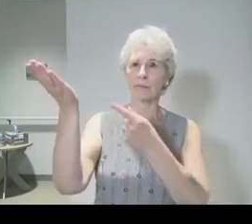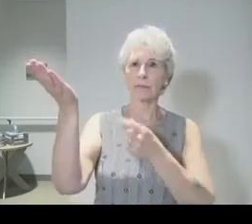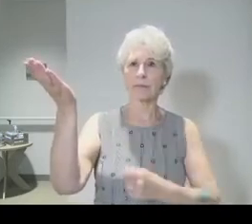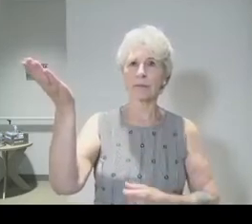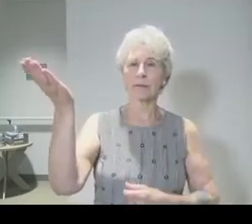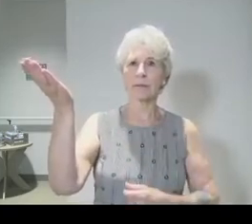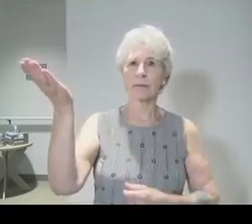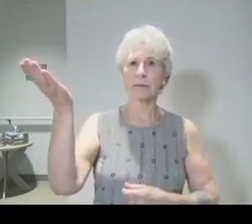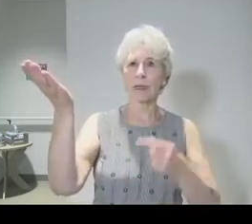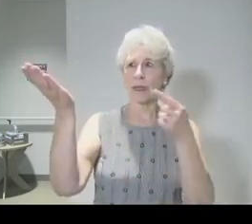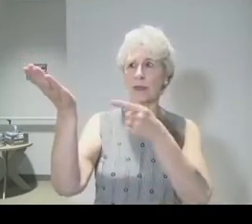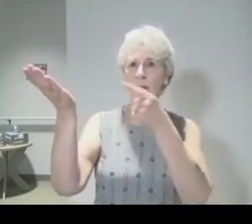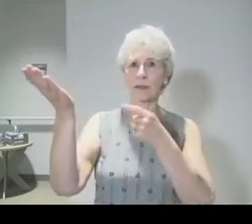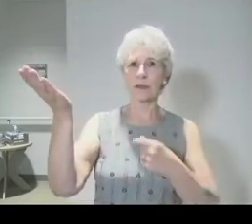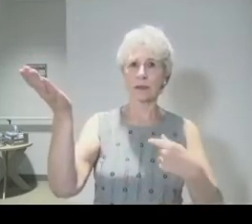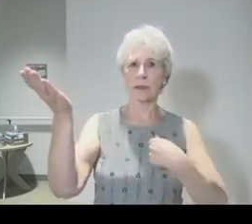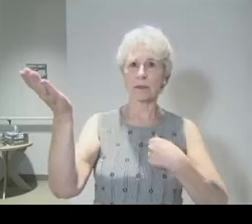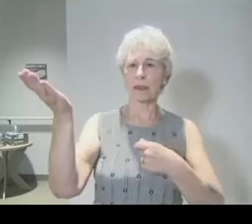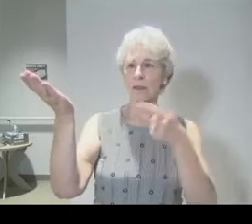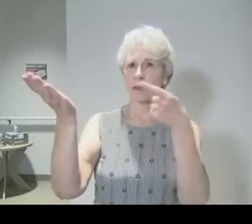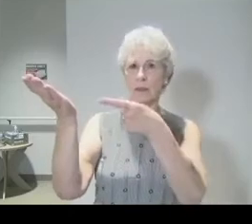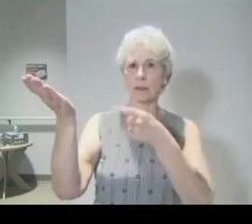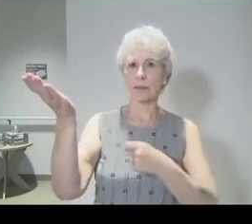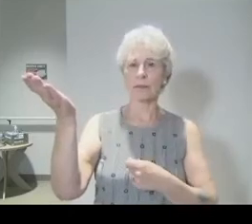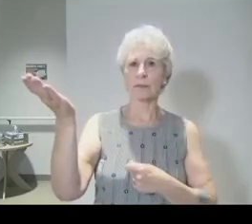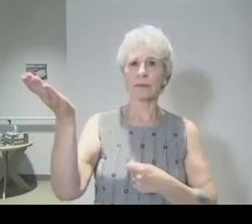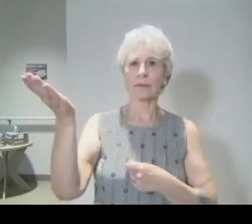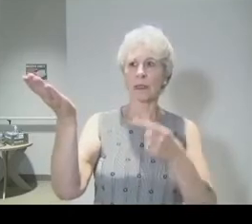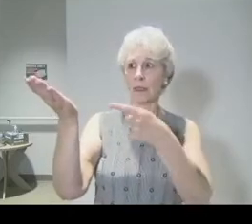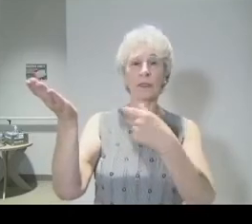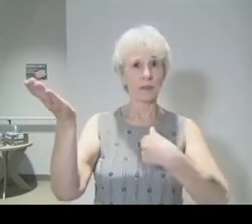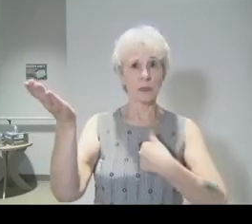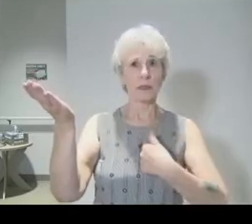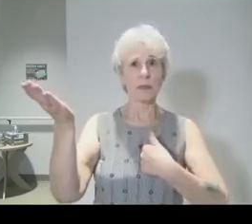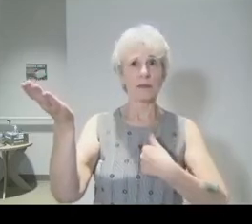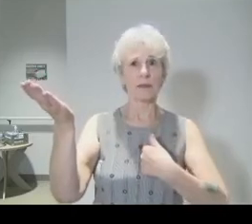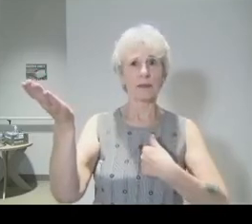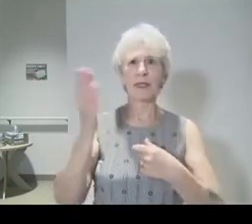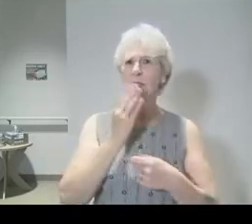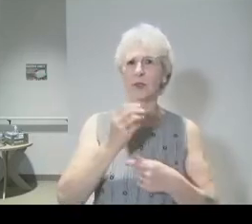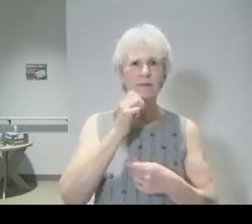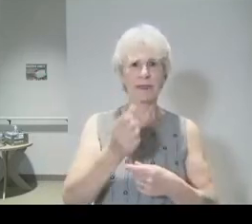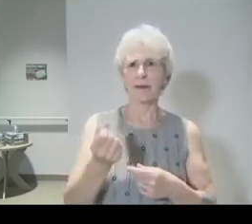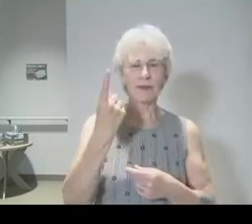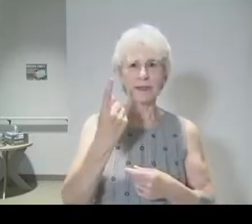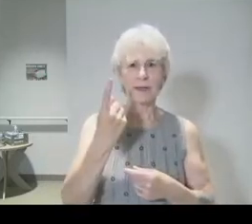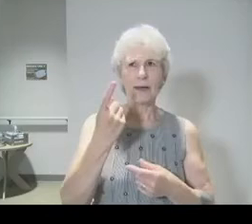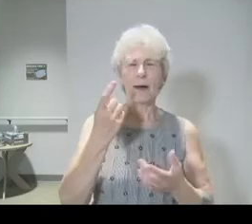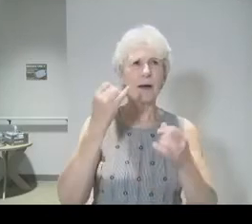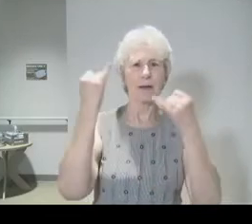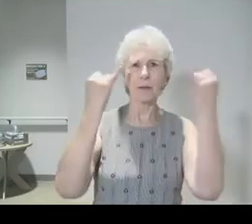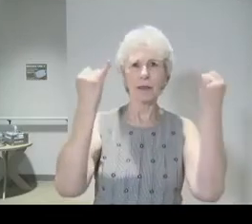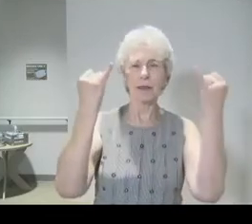and he said, this is me. This is me. You see, the Jews didn't really understand the imagery